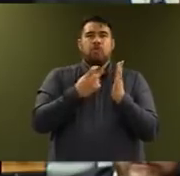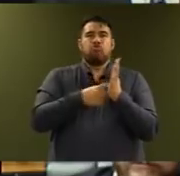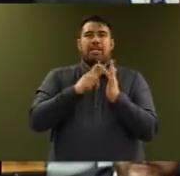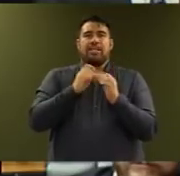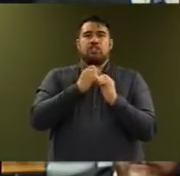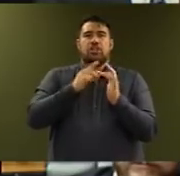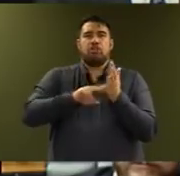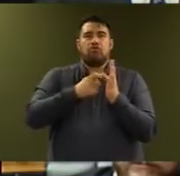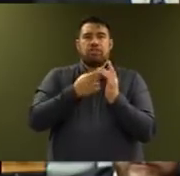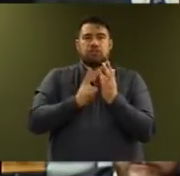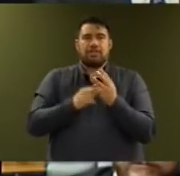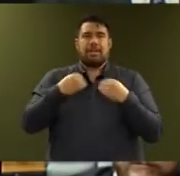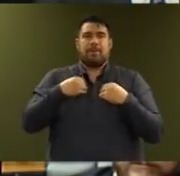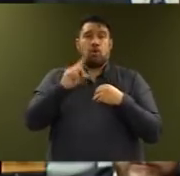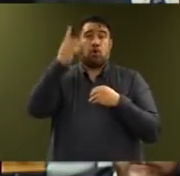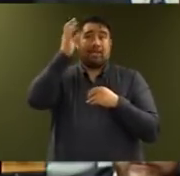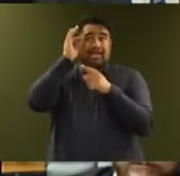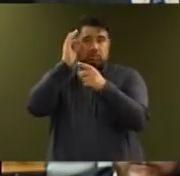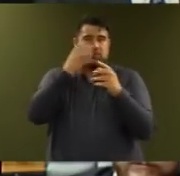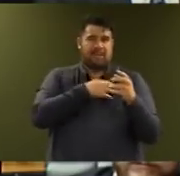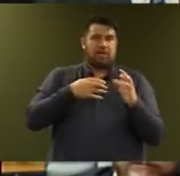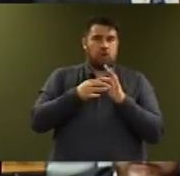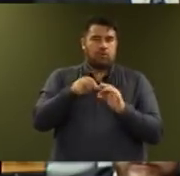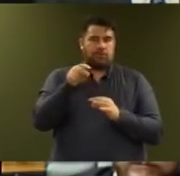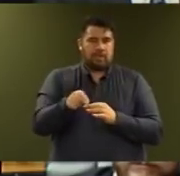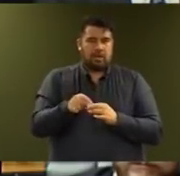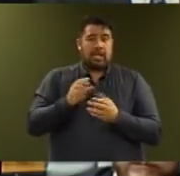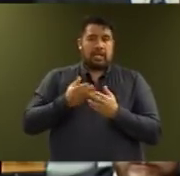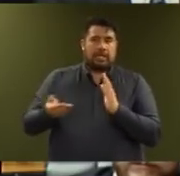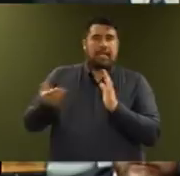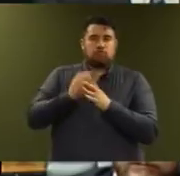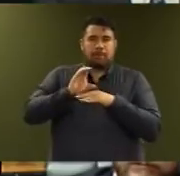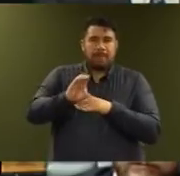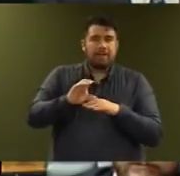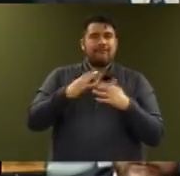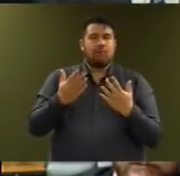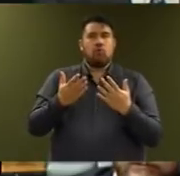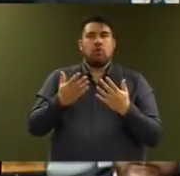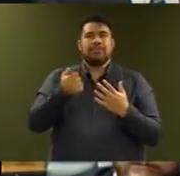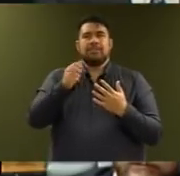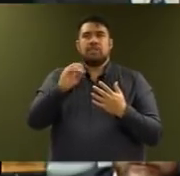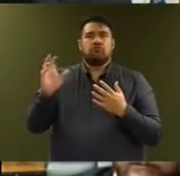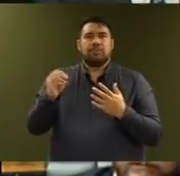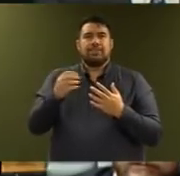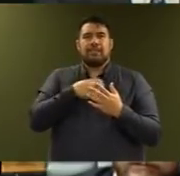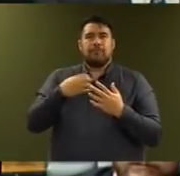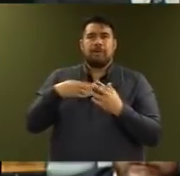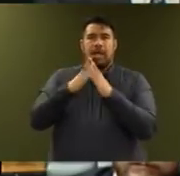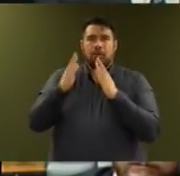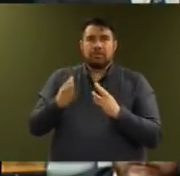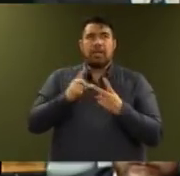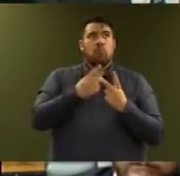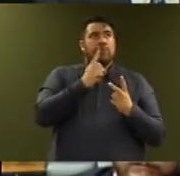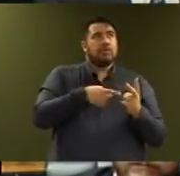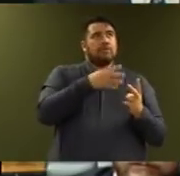Council, will be given another $300 million to provide about 700 state houses as well as another 1,400 houses in